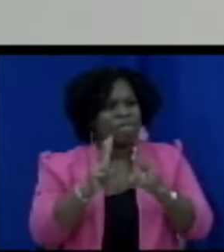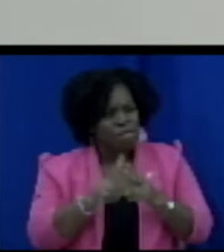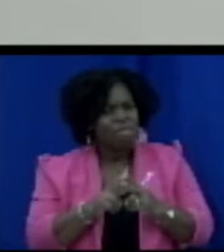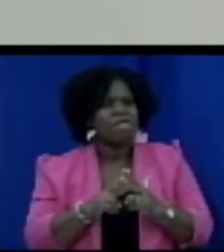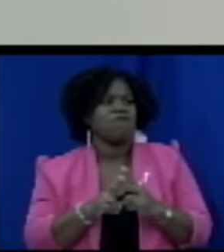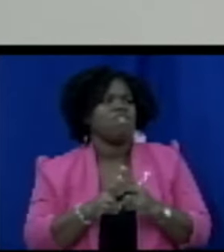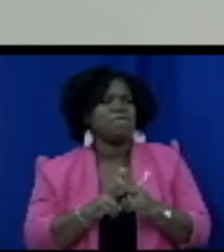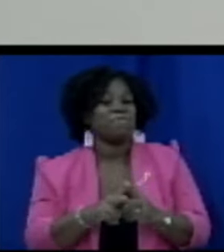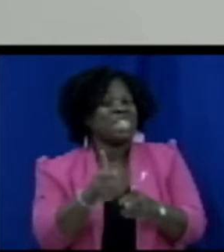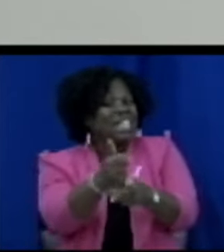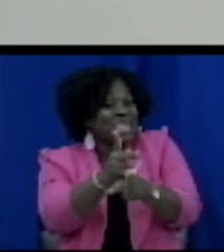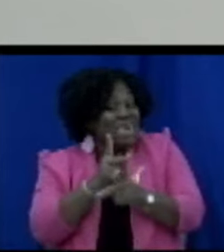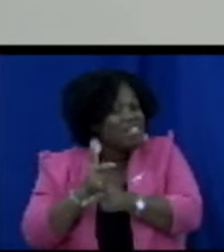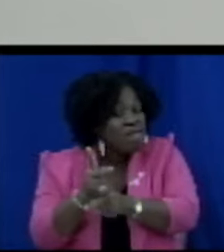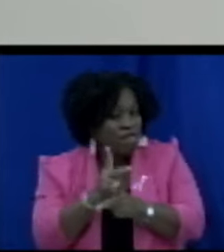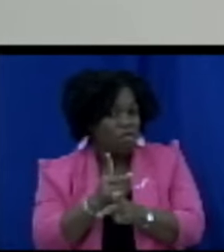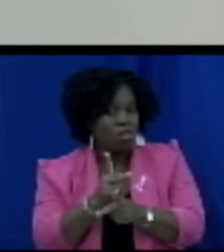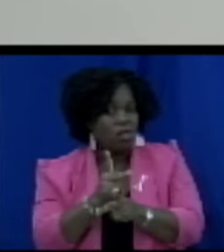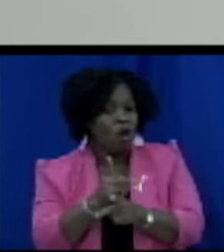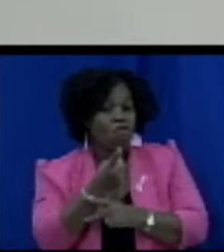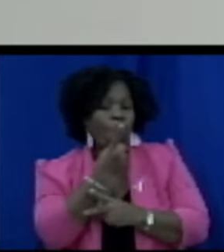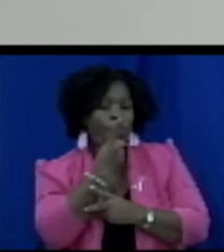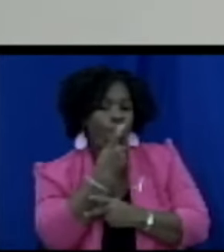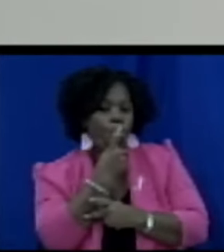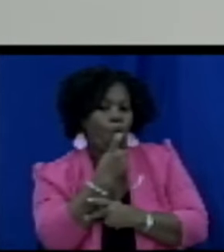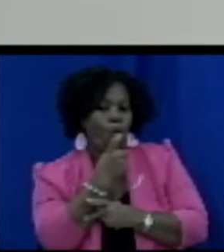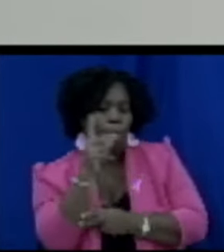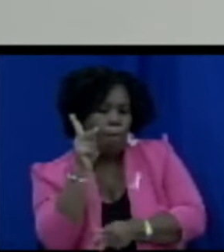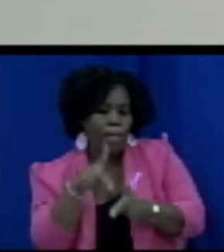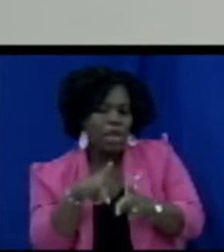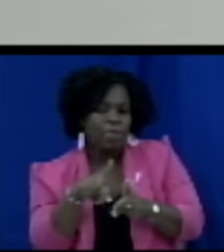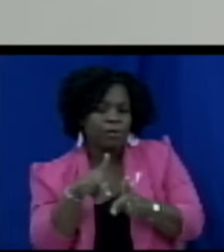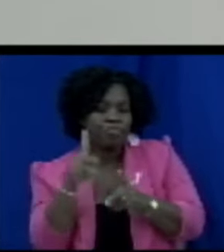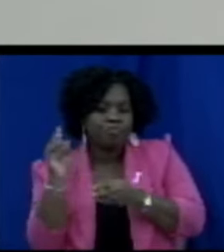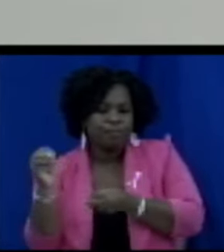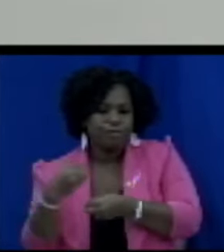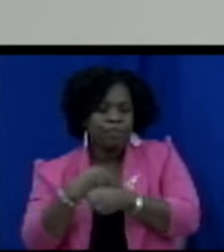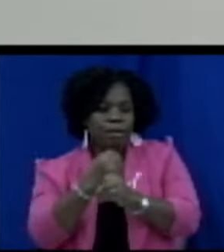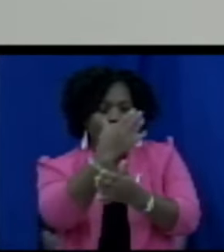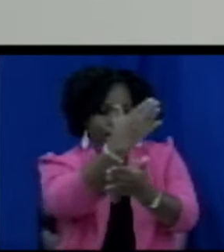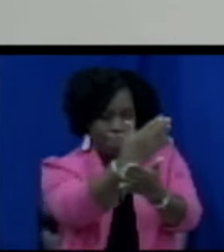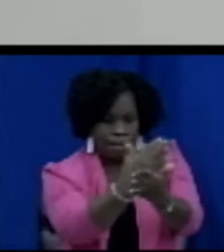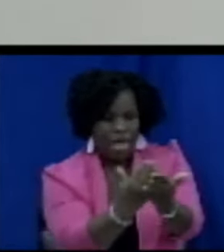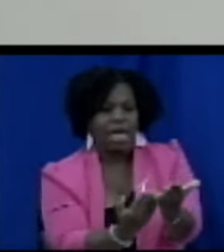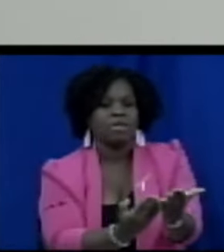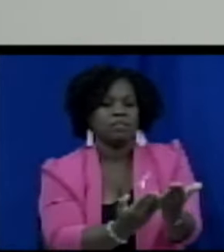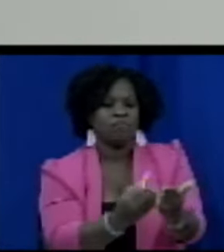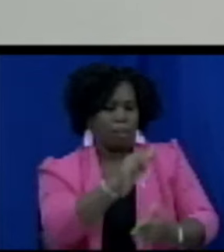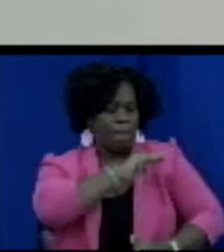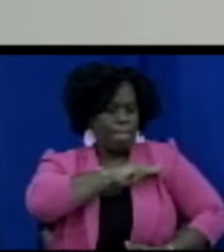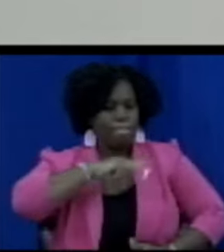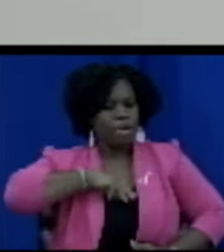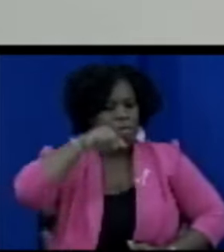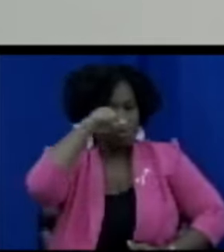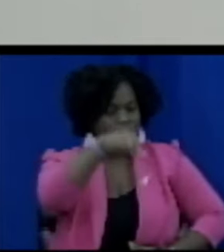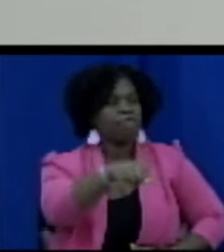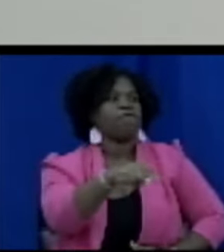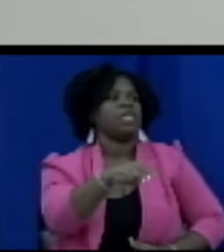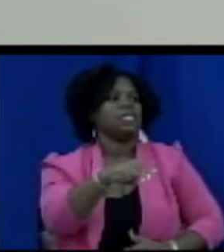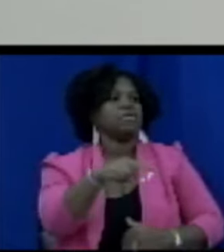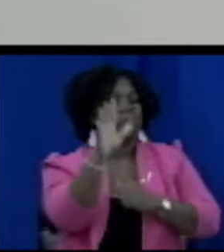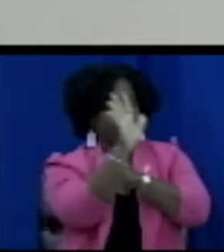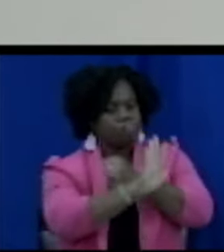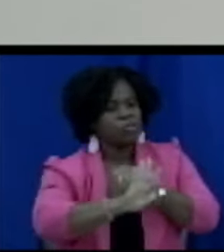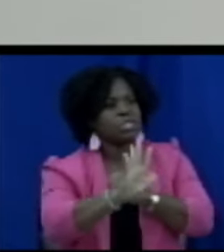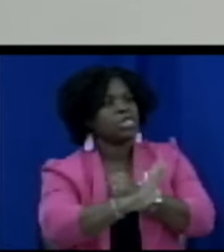who are placed on this board that they are competent individuals who can properly police